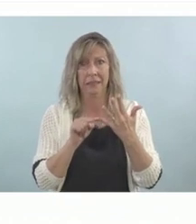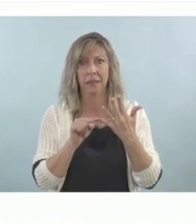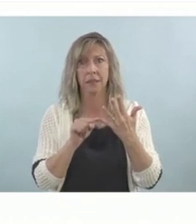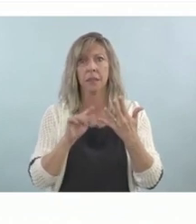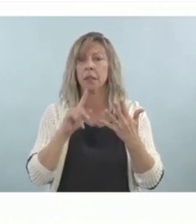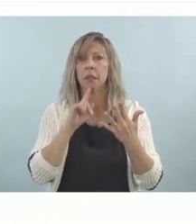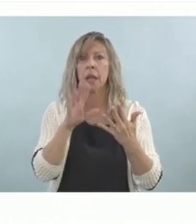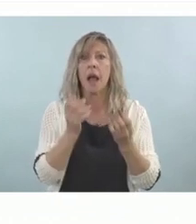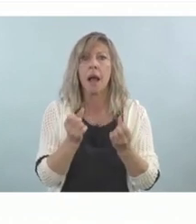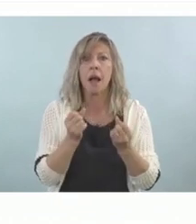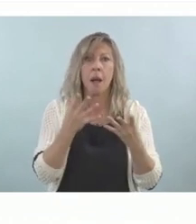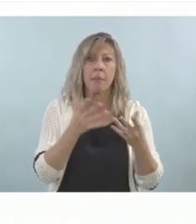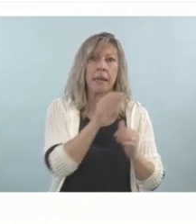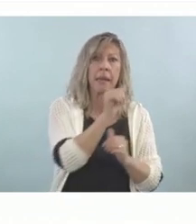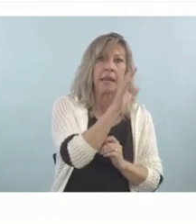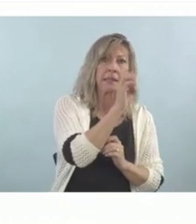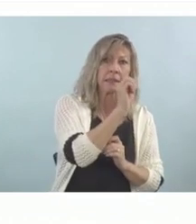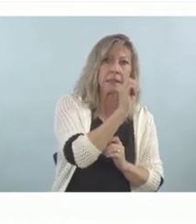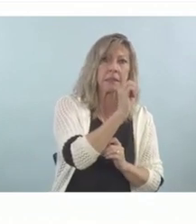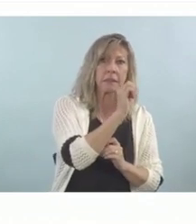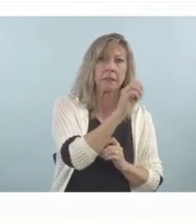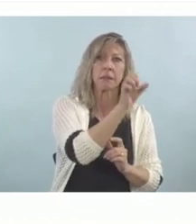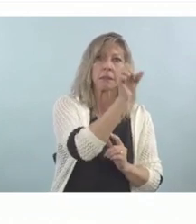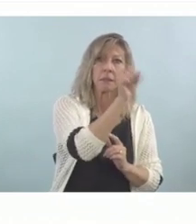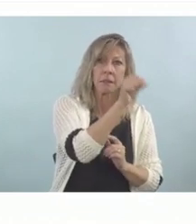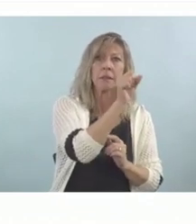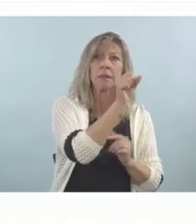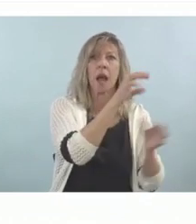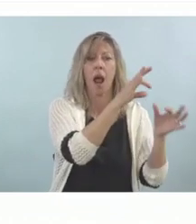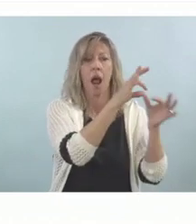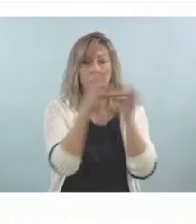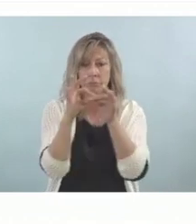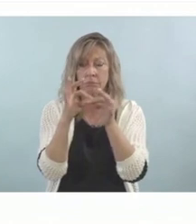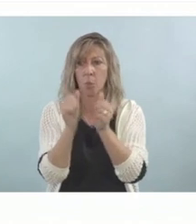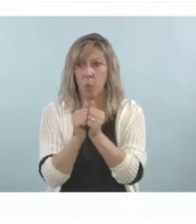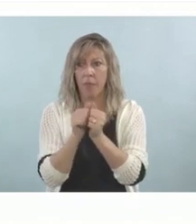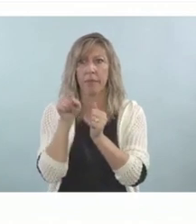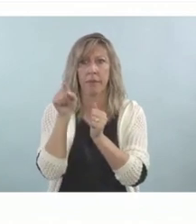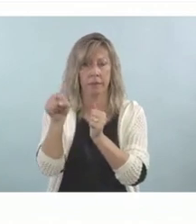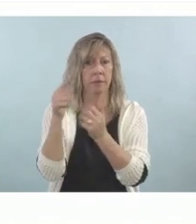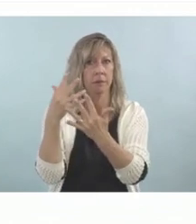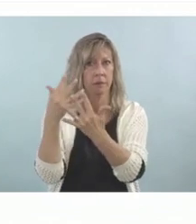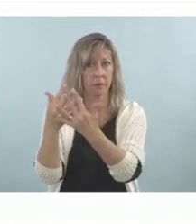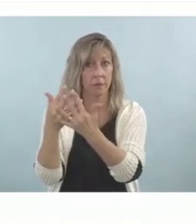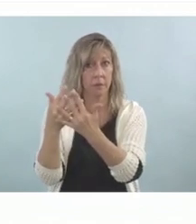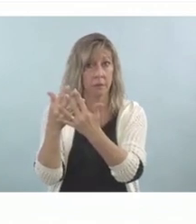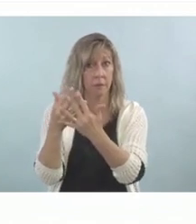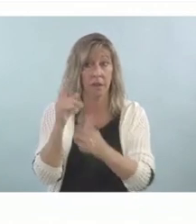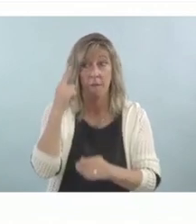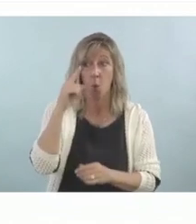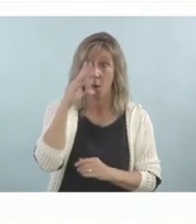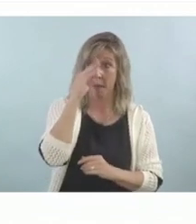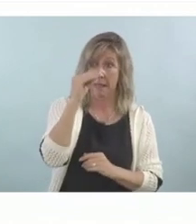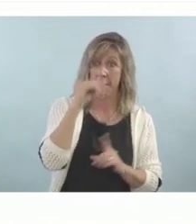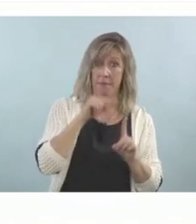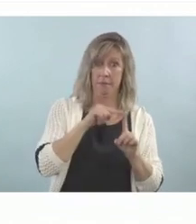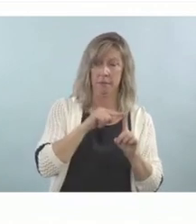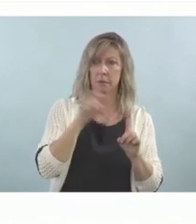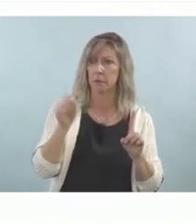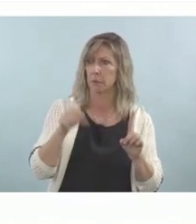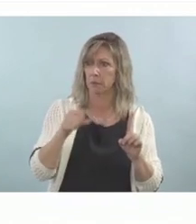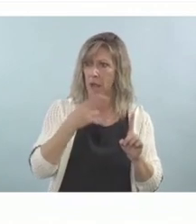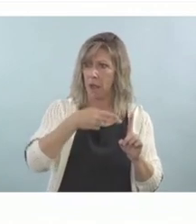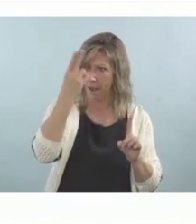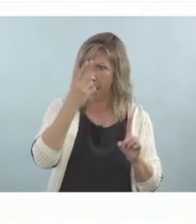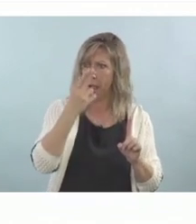incarcerated. And this is especially true for males. So when you've got, when you, the more childhood abuse